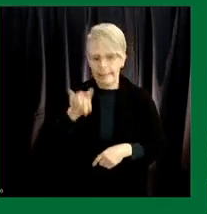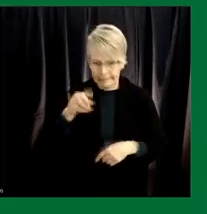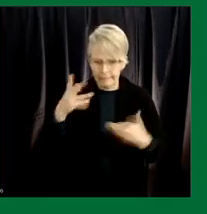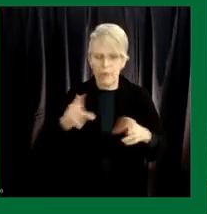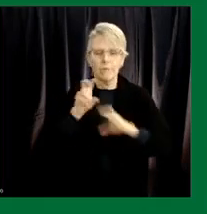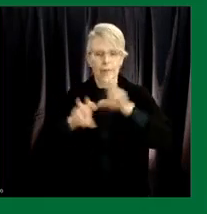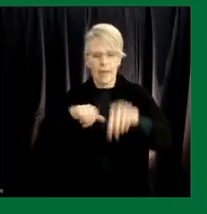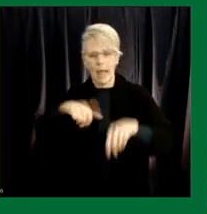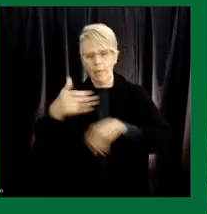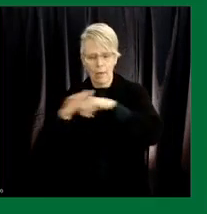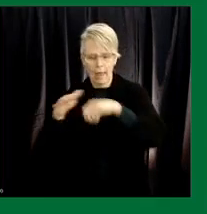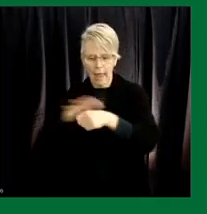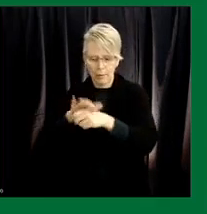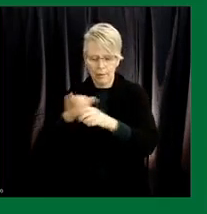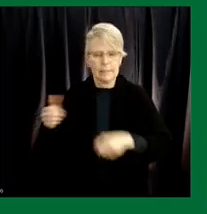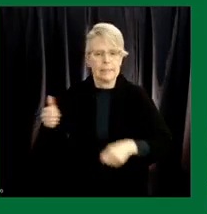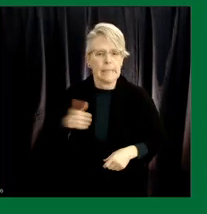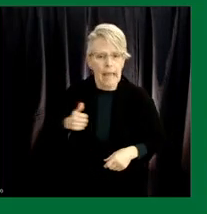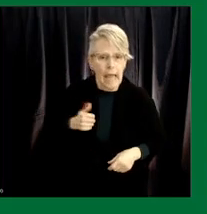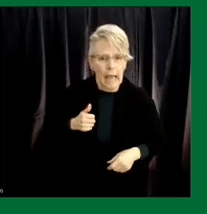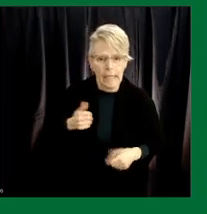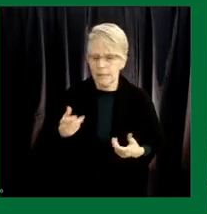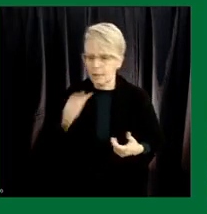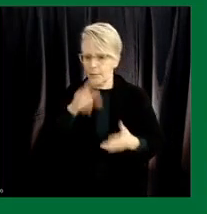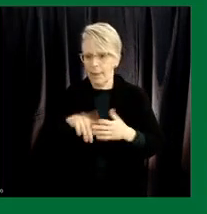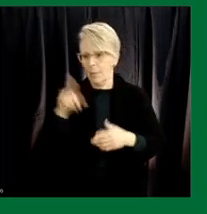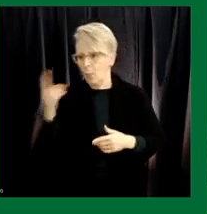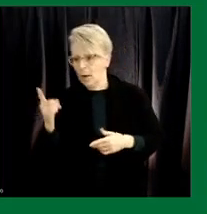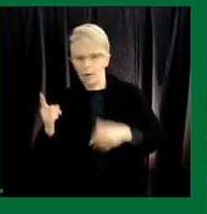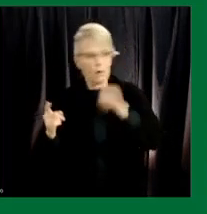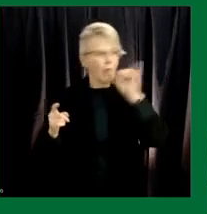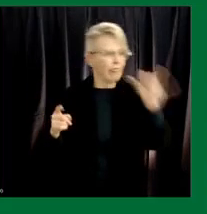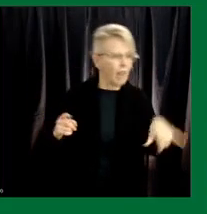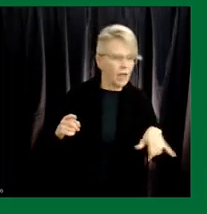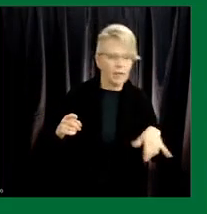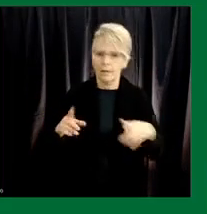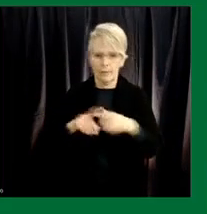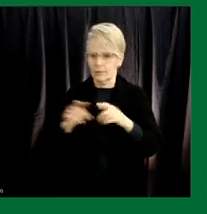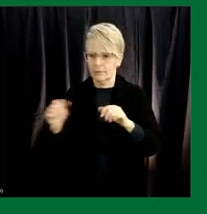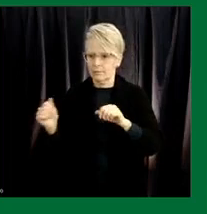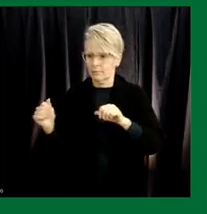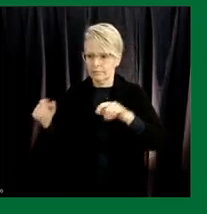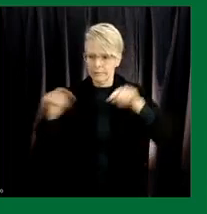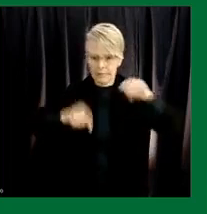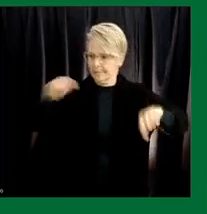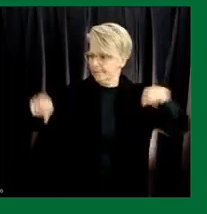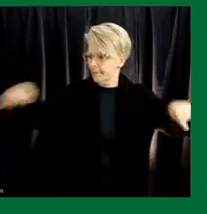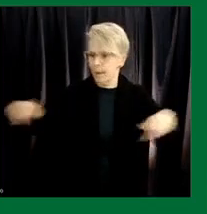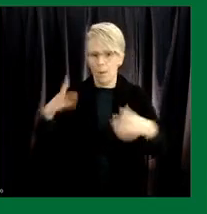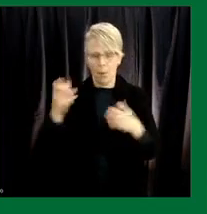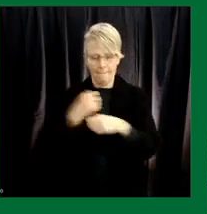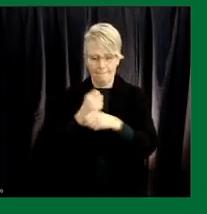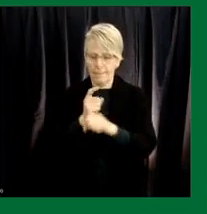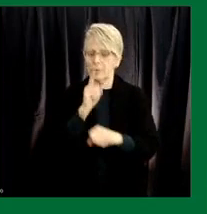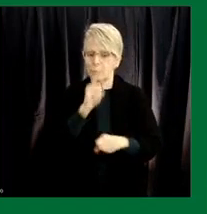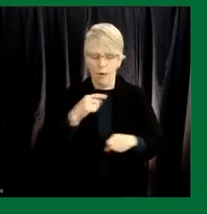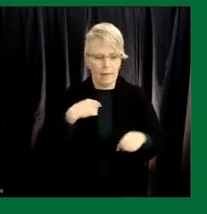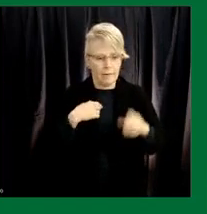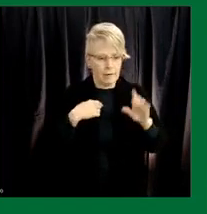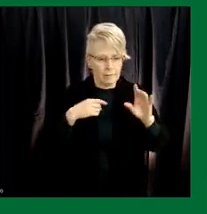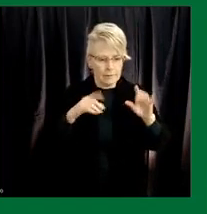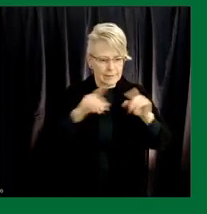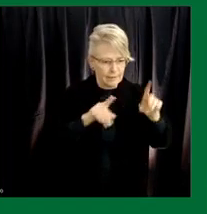canada too and this isn't an either or investment this is an all above the line on ensuring that we have multiple access to